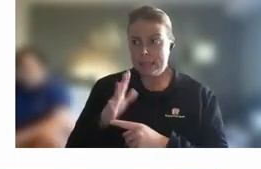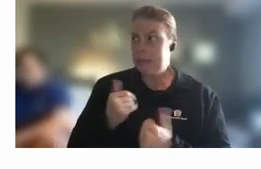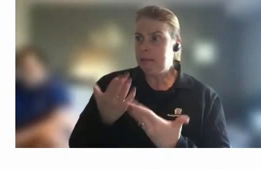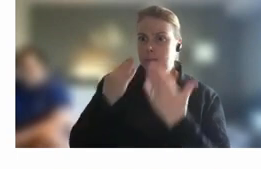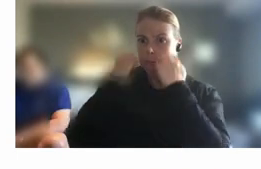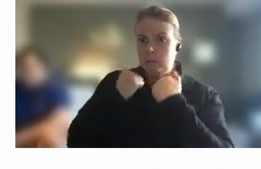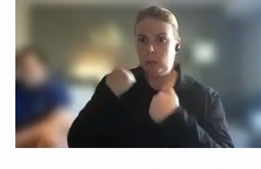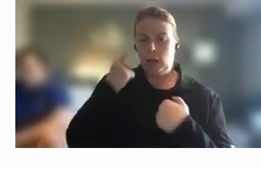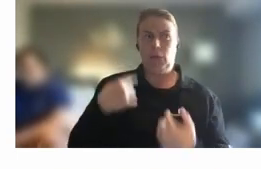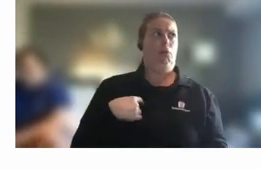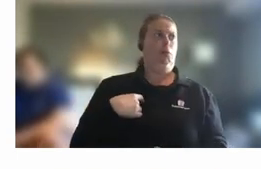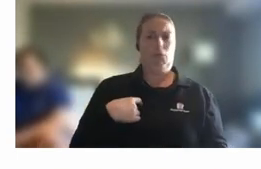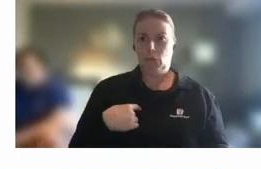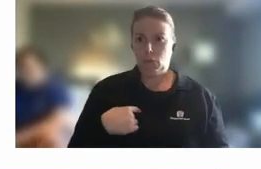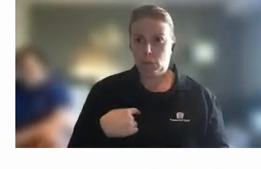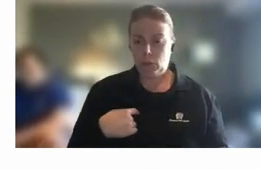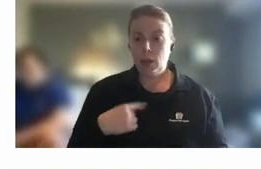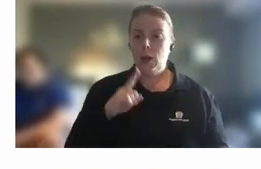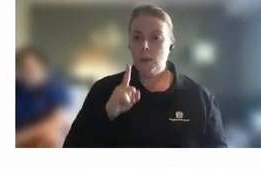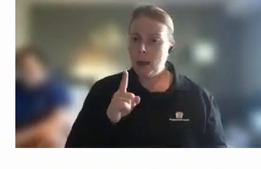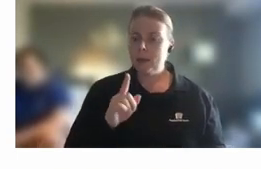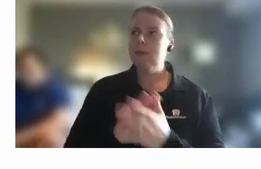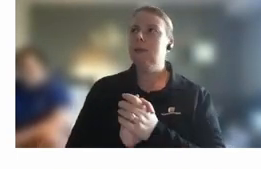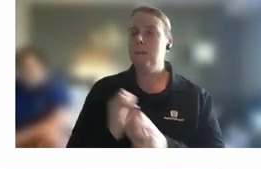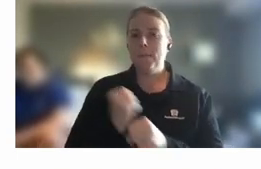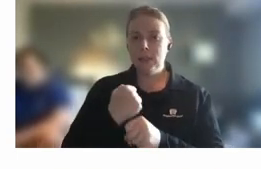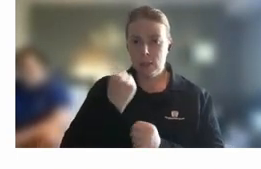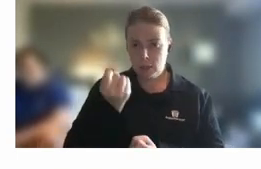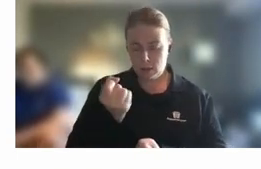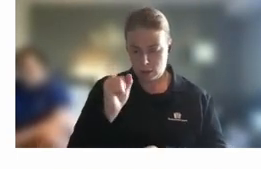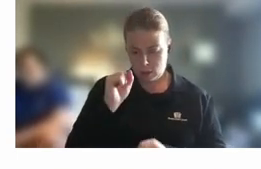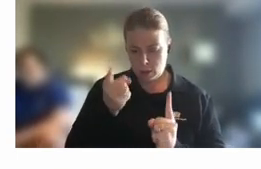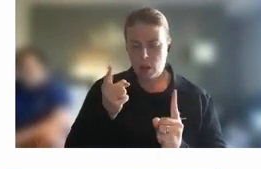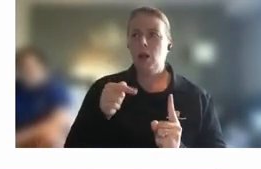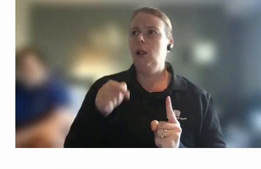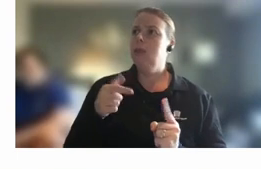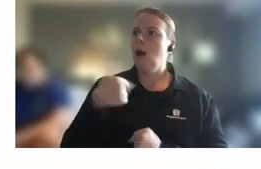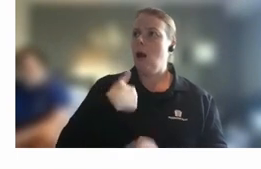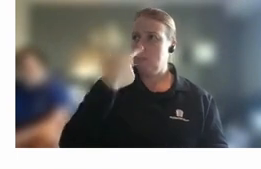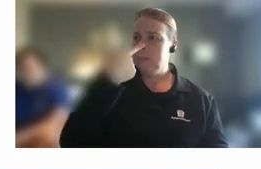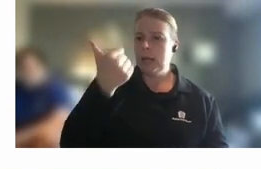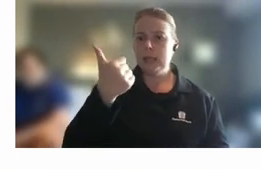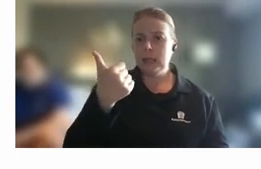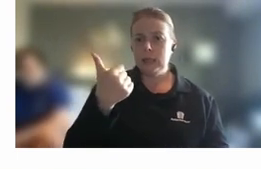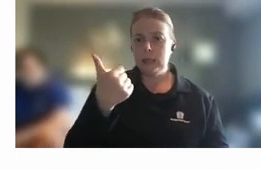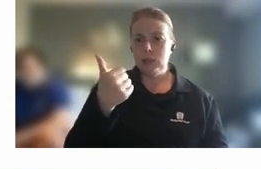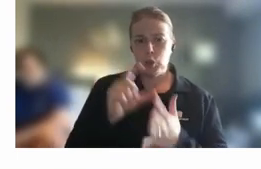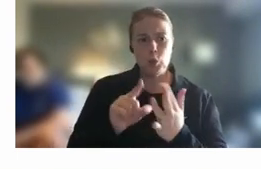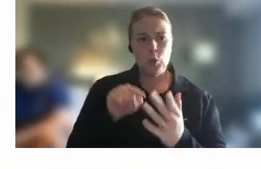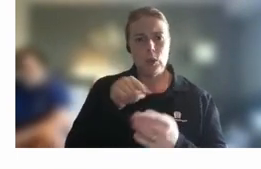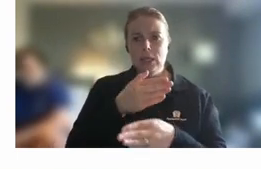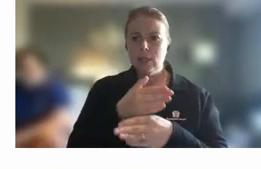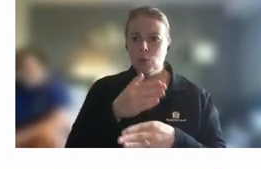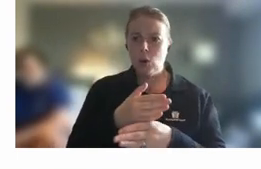but it's such what it makes me realize is what a privilege it is to be doing this work to be